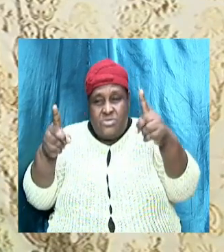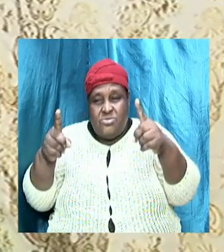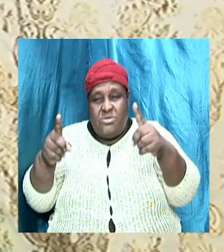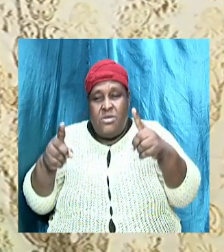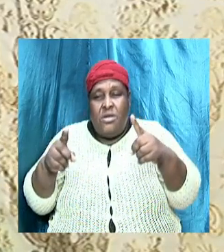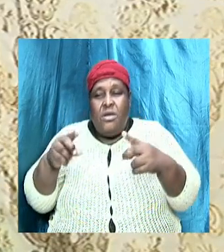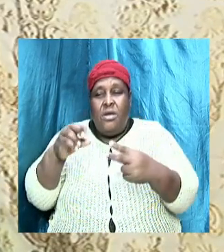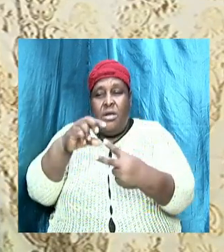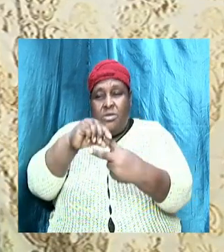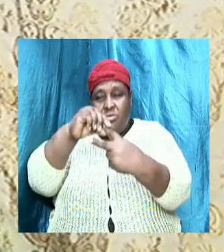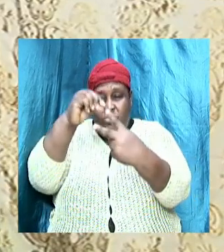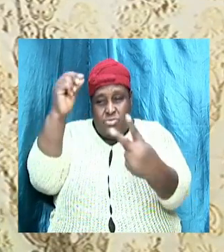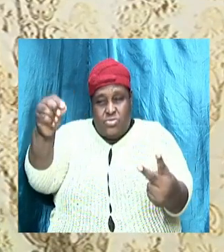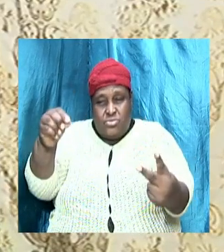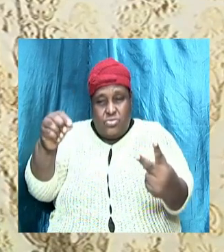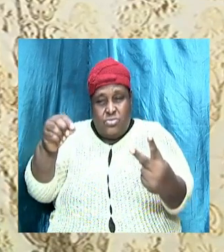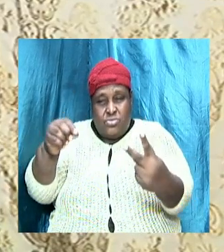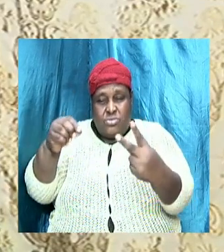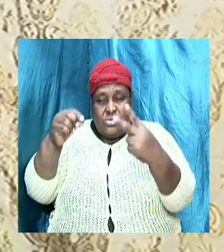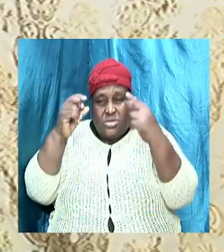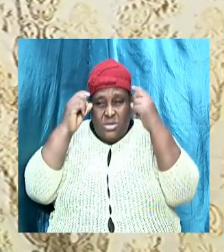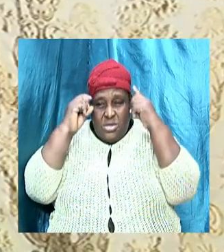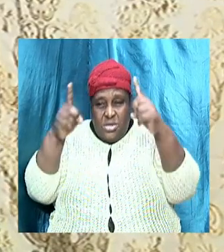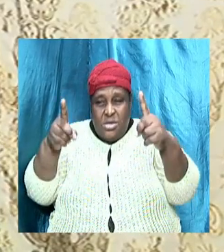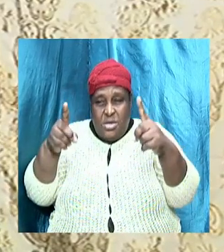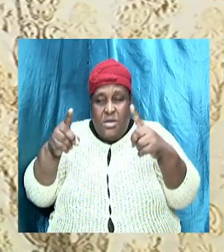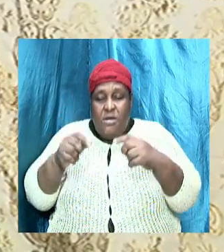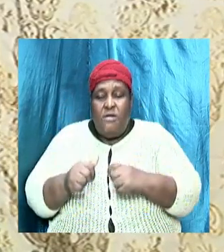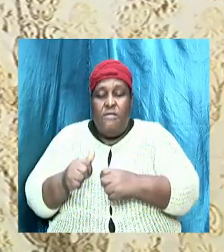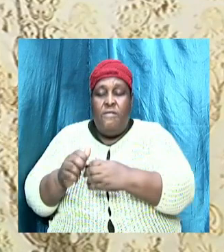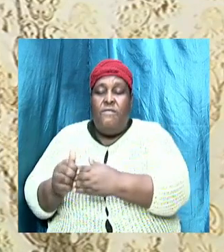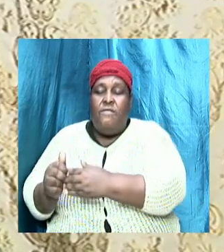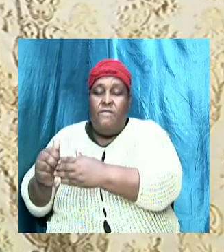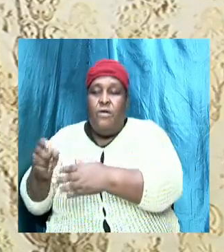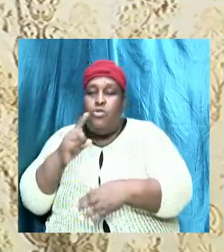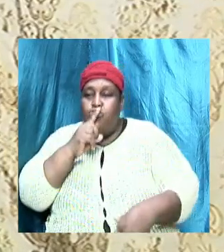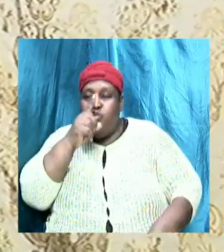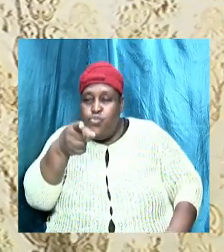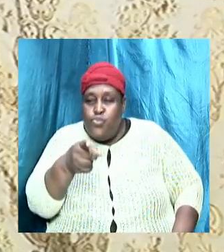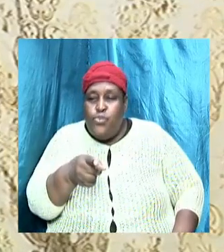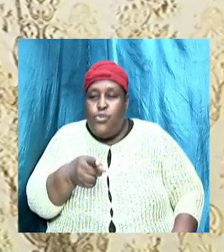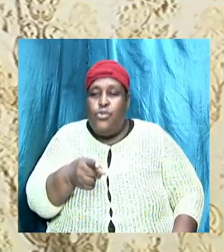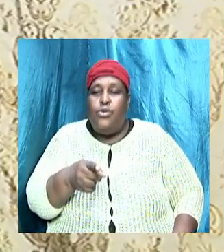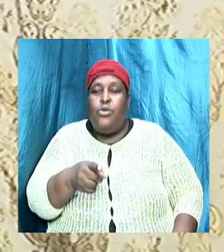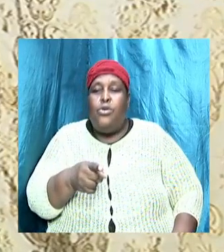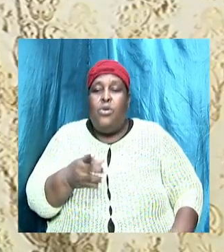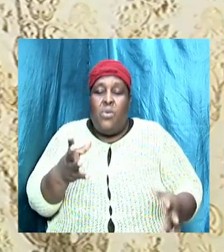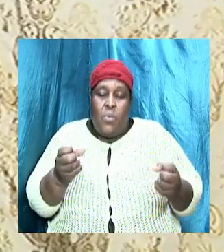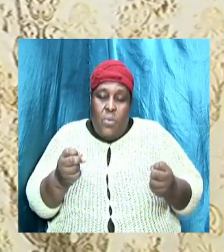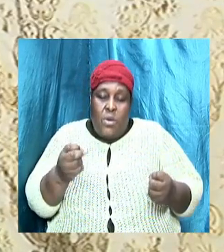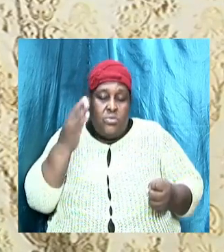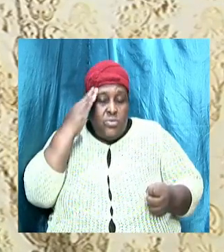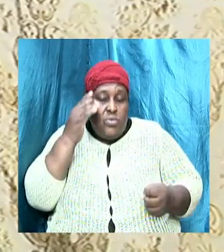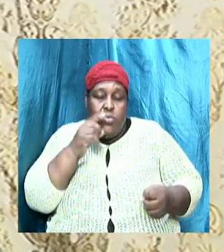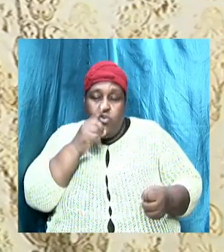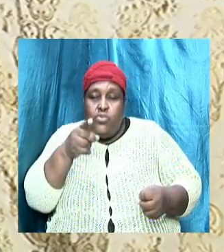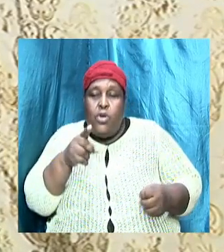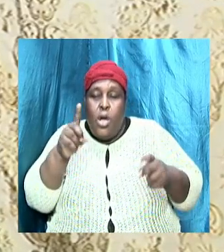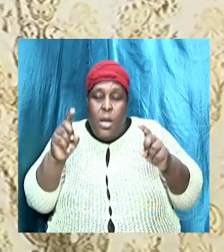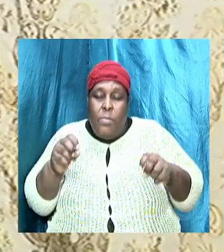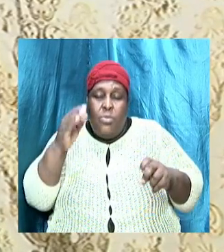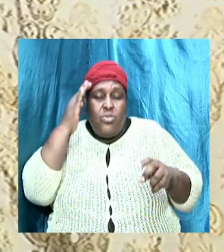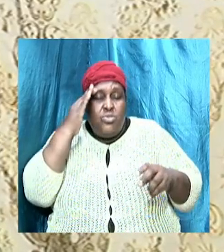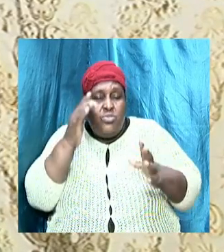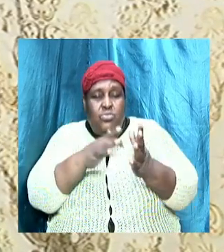the apostles' doctrine. Choose truth. Follow truth. Right? If you want to know truth, then you must know Jesus Christ. Because